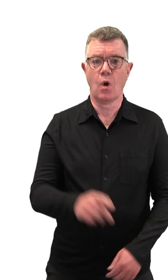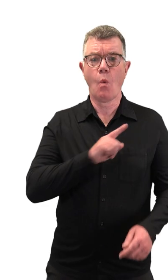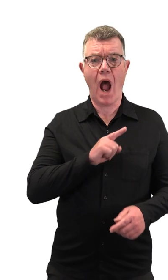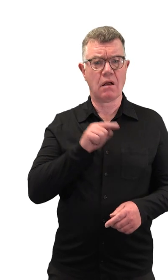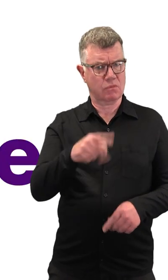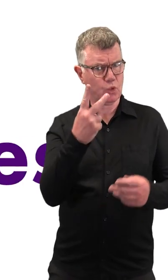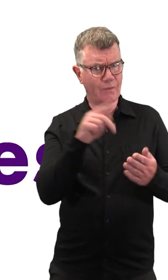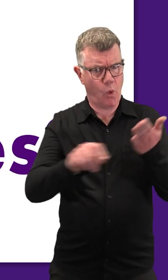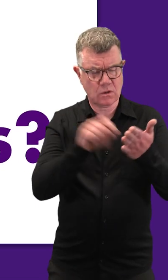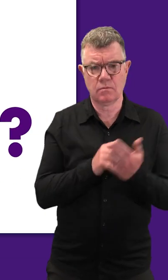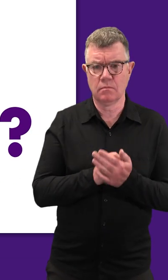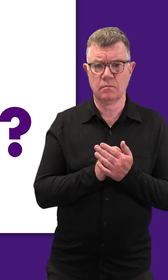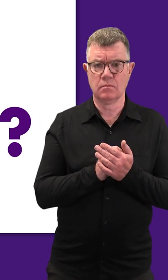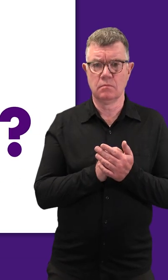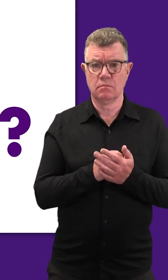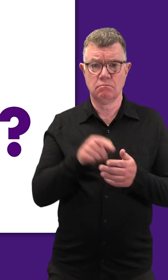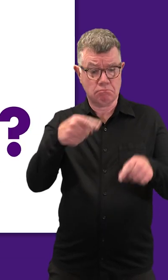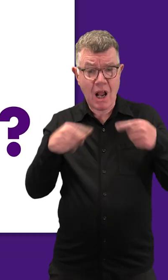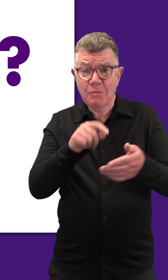Why are there two votes?